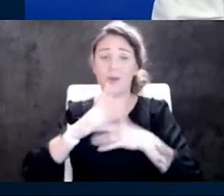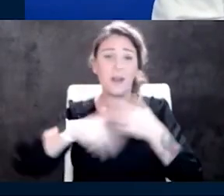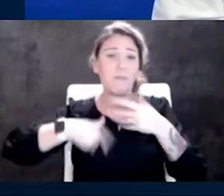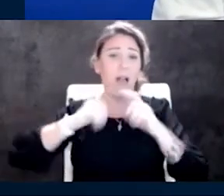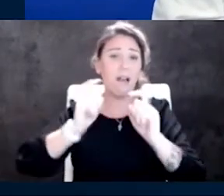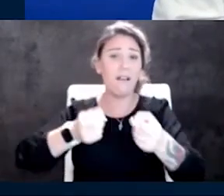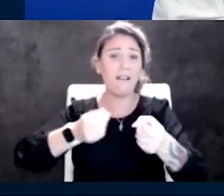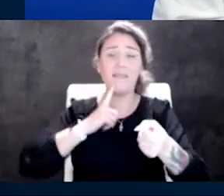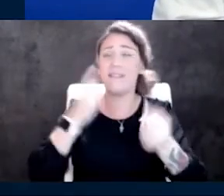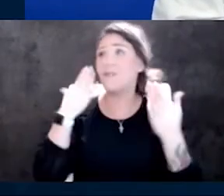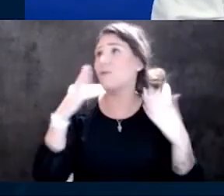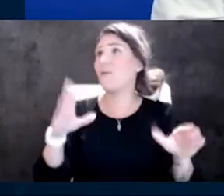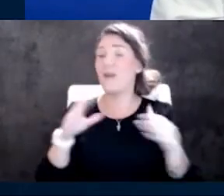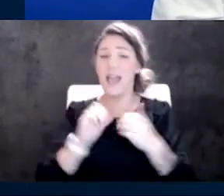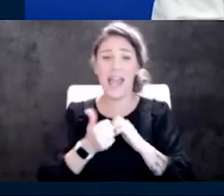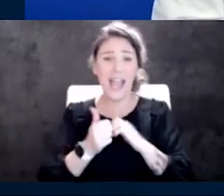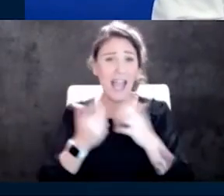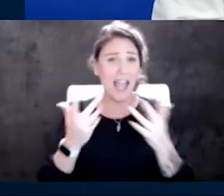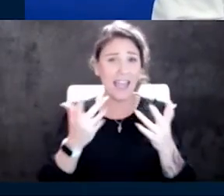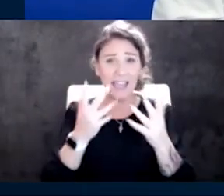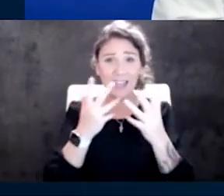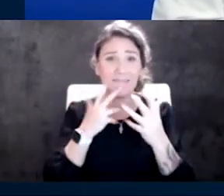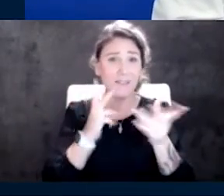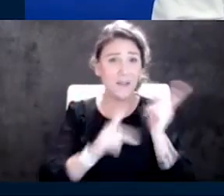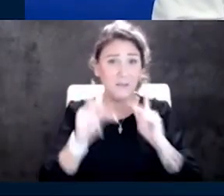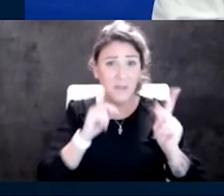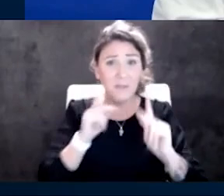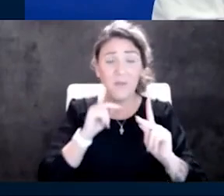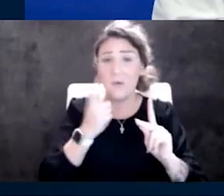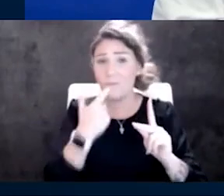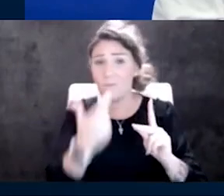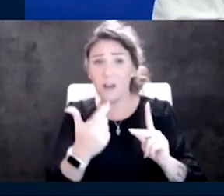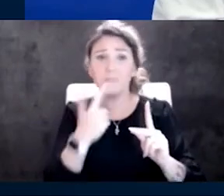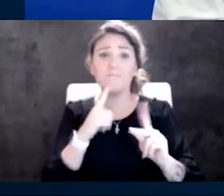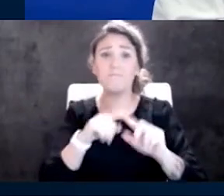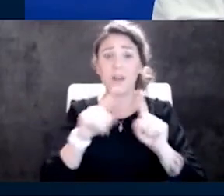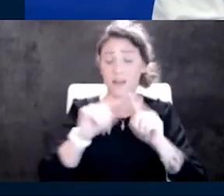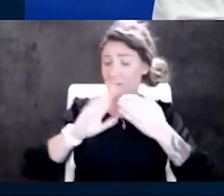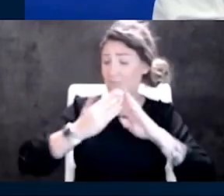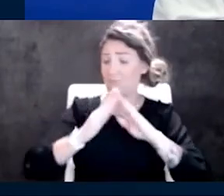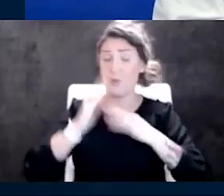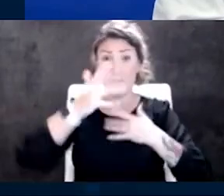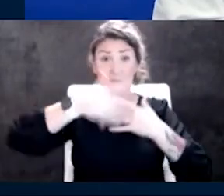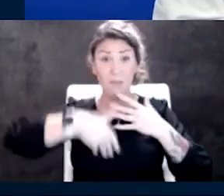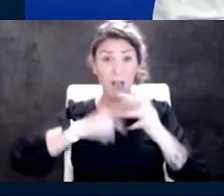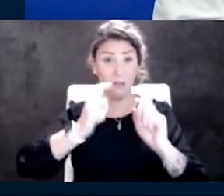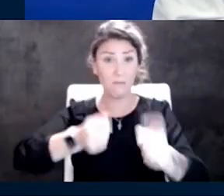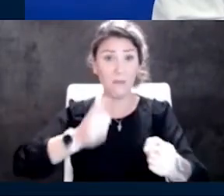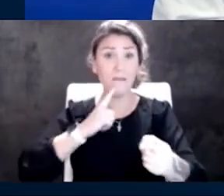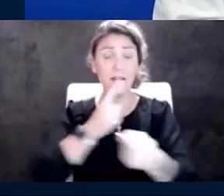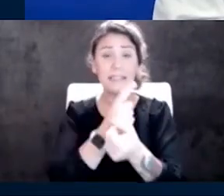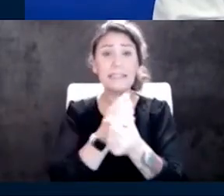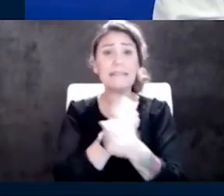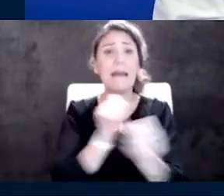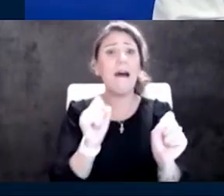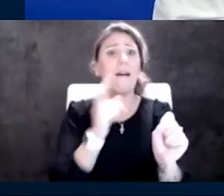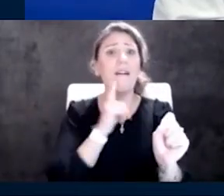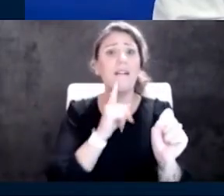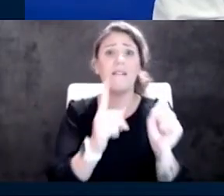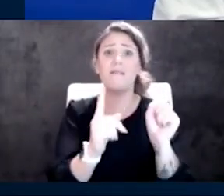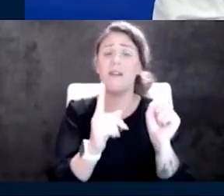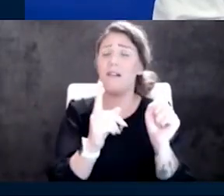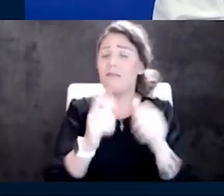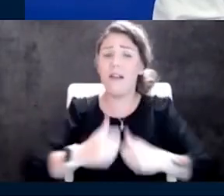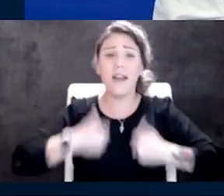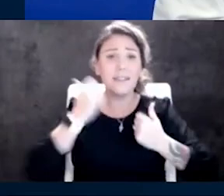how, how well our audience understands this, but the community blood bank folks are saving lives every single day. That life could be yours.